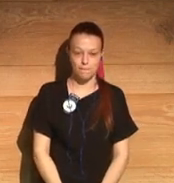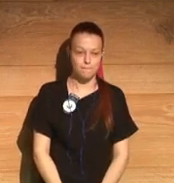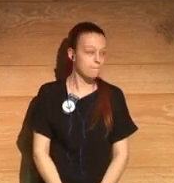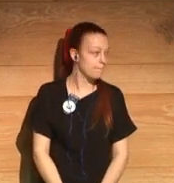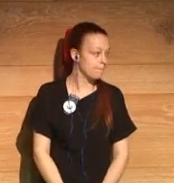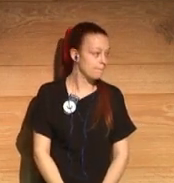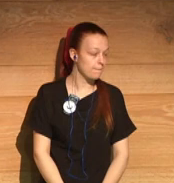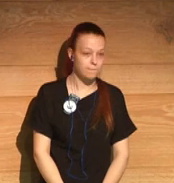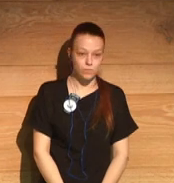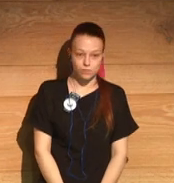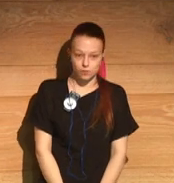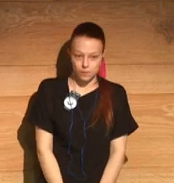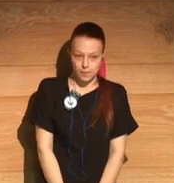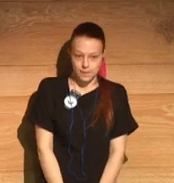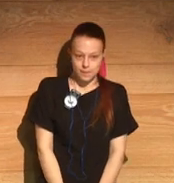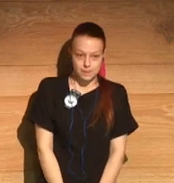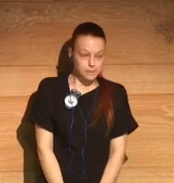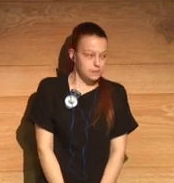Can you see him now? I can.